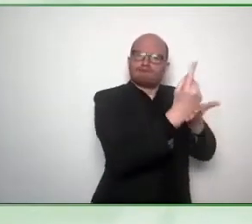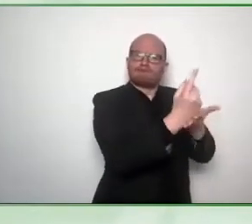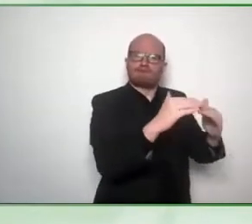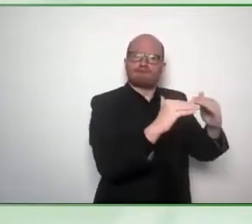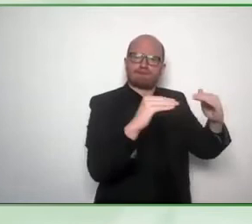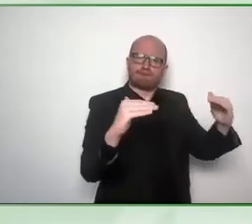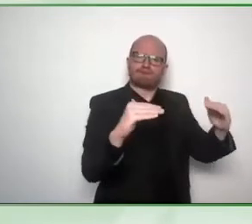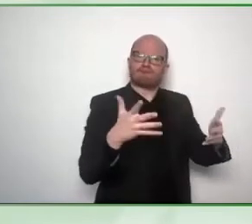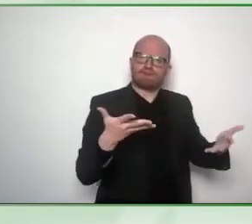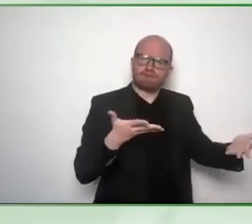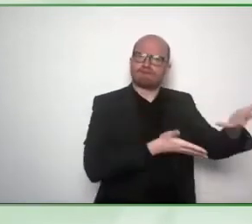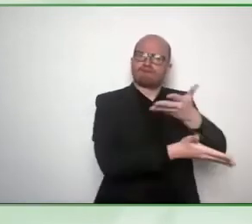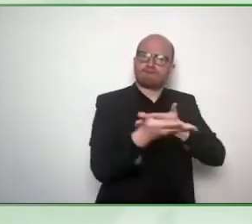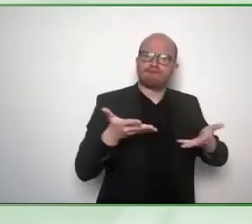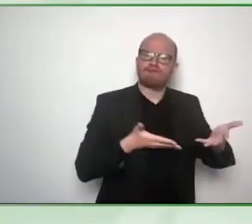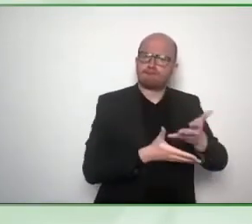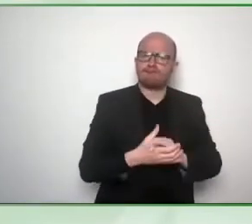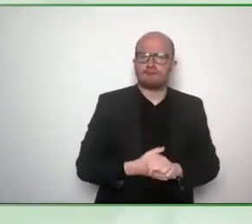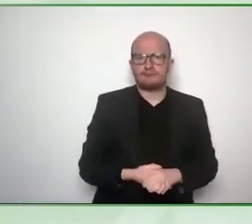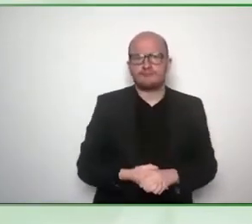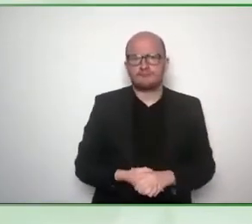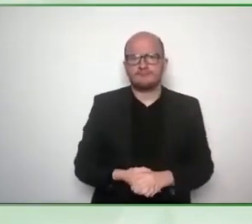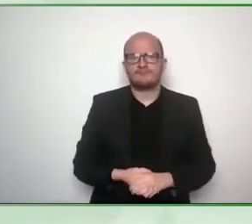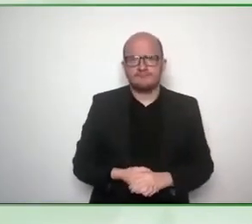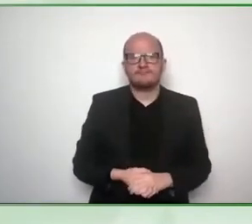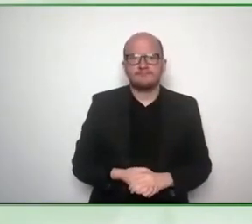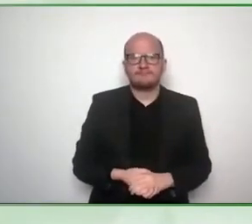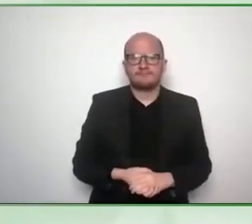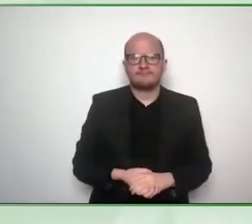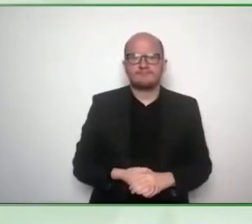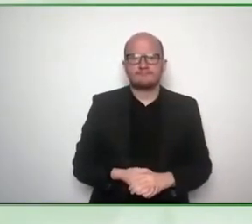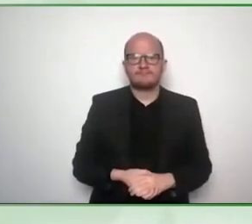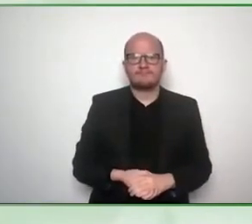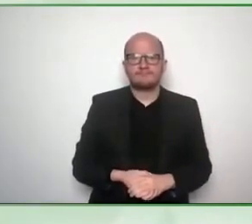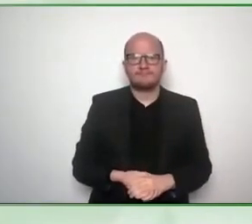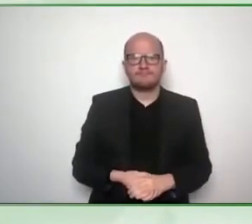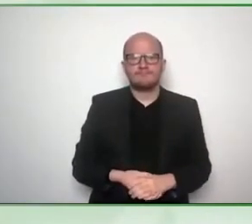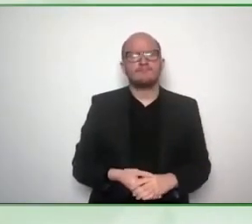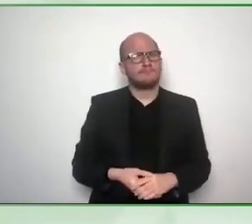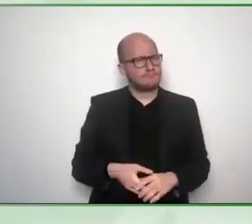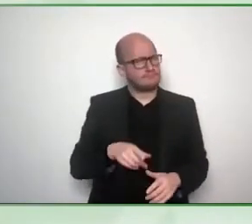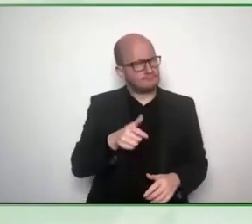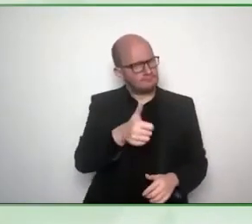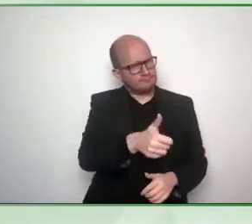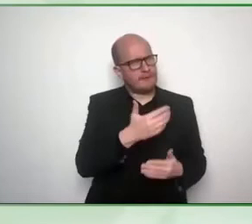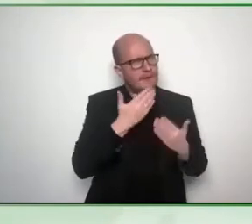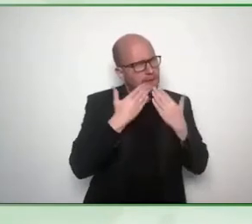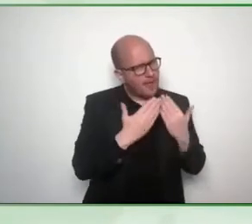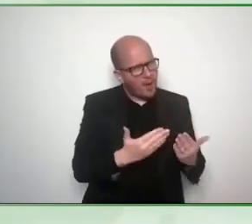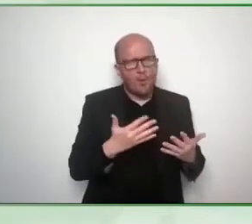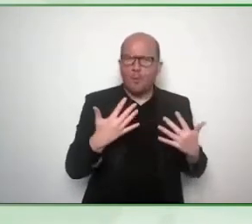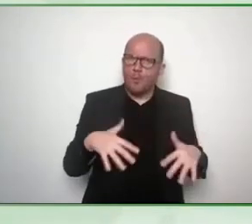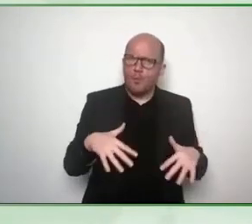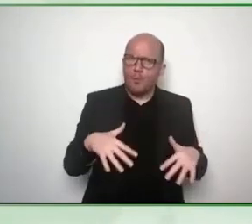a challenge while you're trying to decentering at work and and all of the